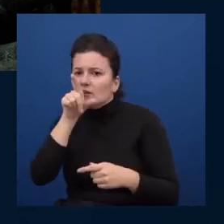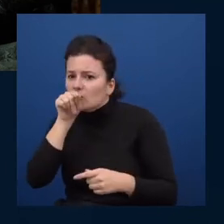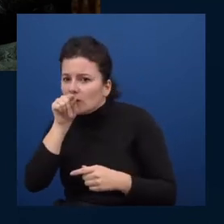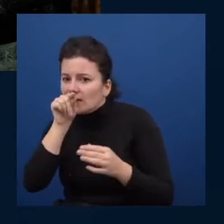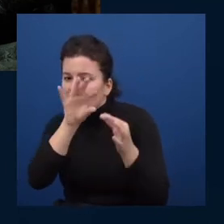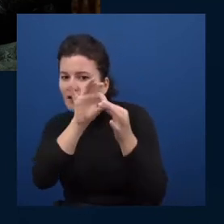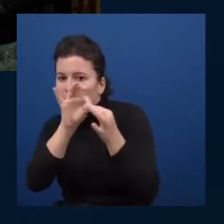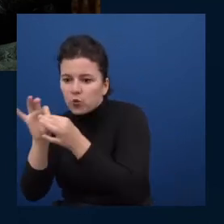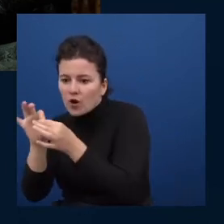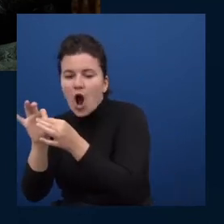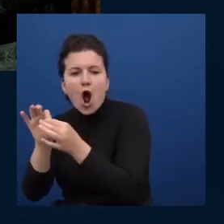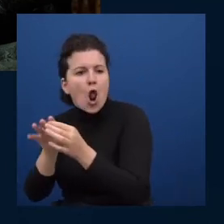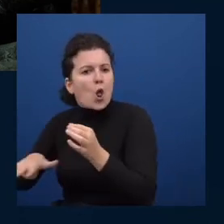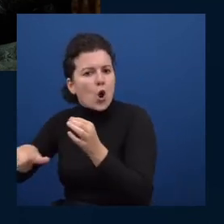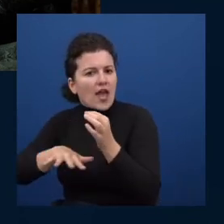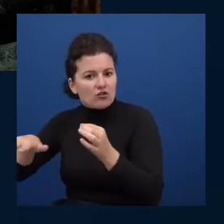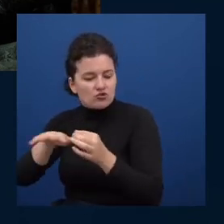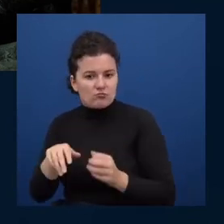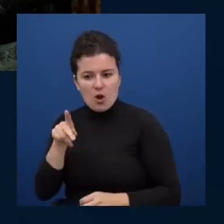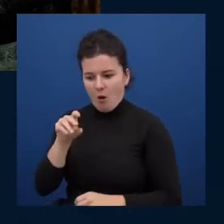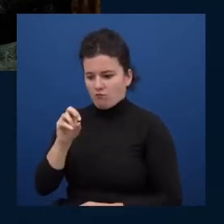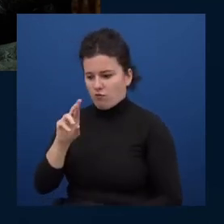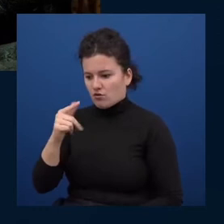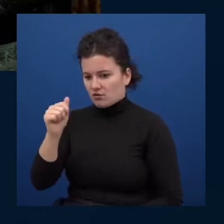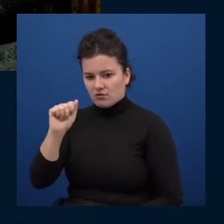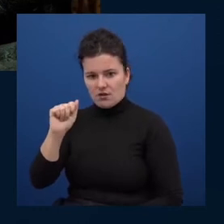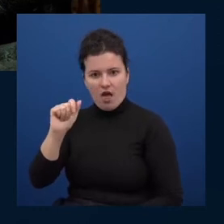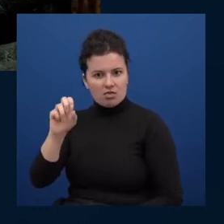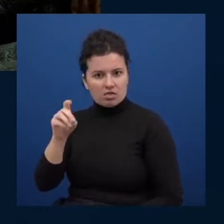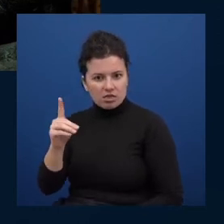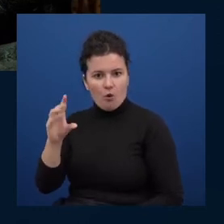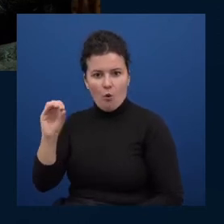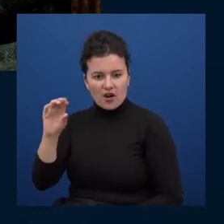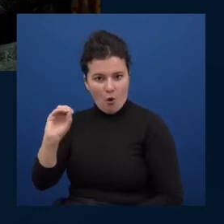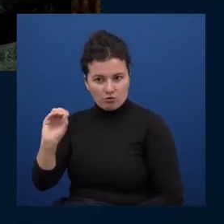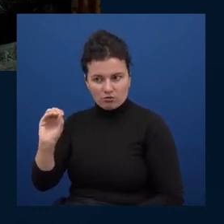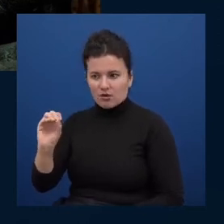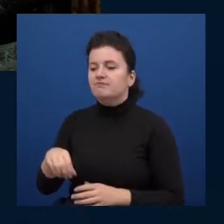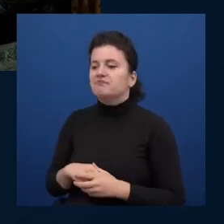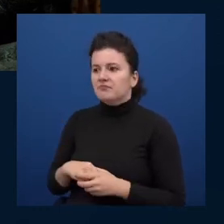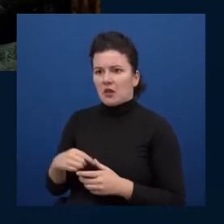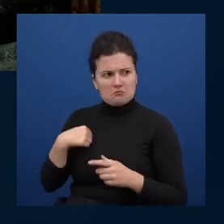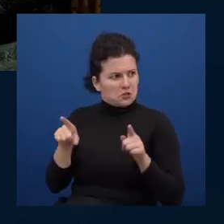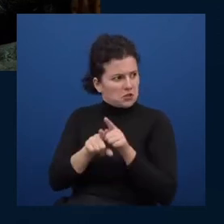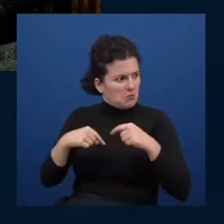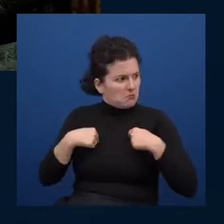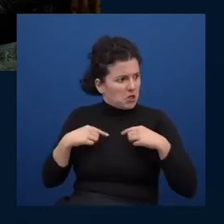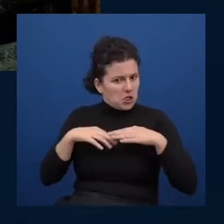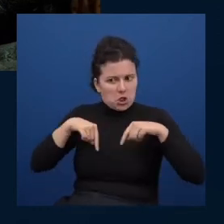portland orient i'm in portland hey are you here doing a movie he's like no i live here